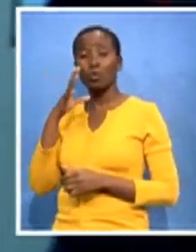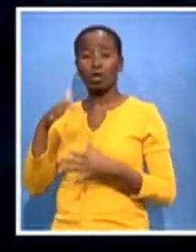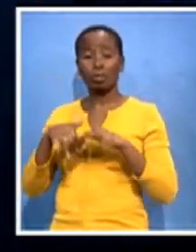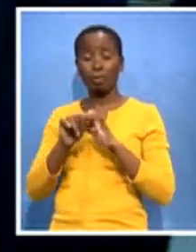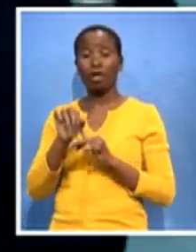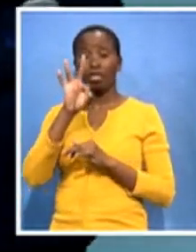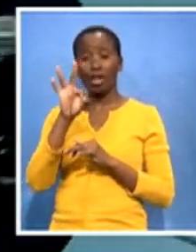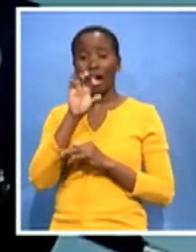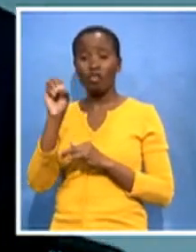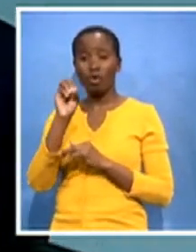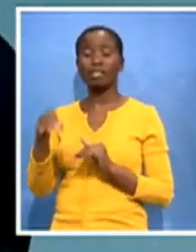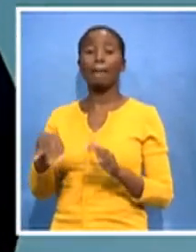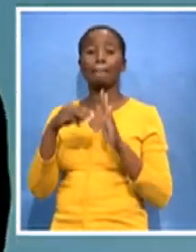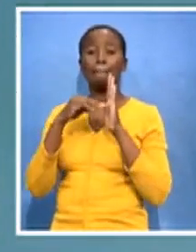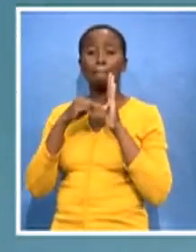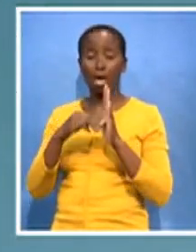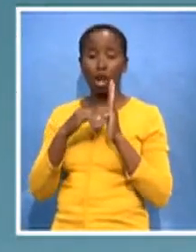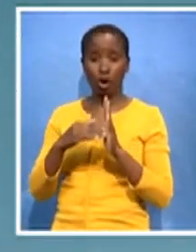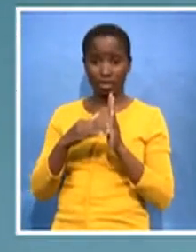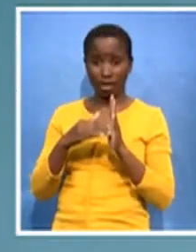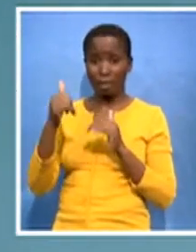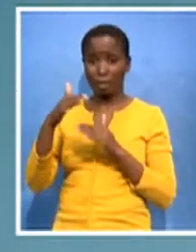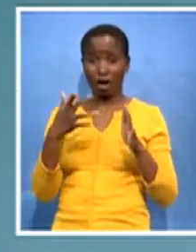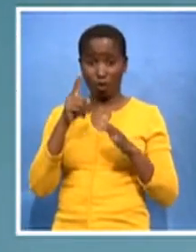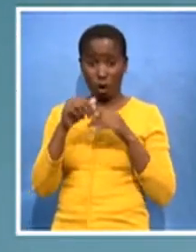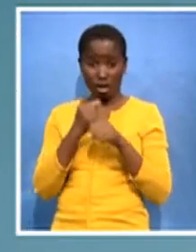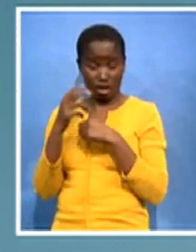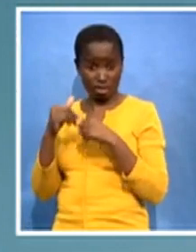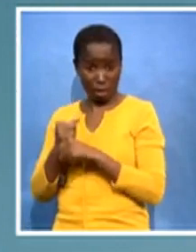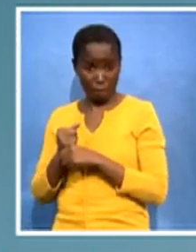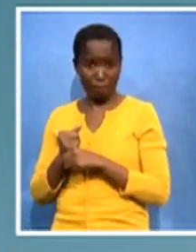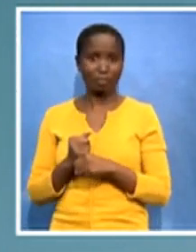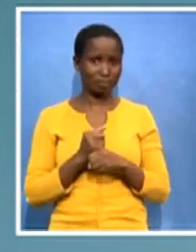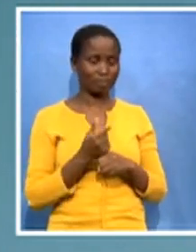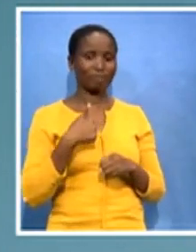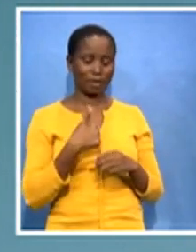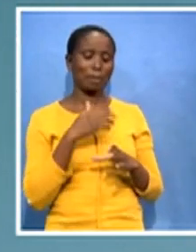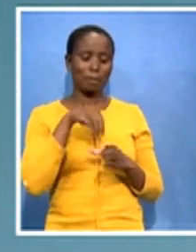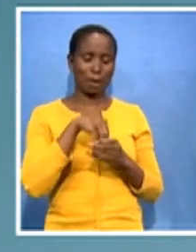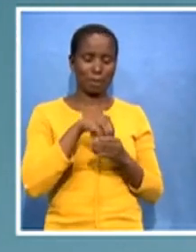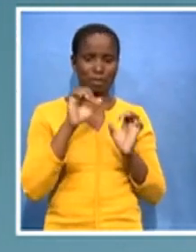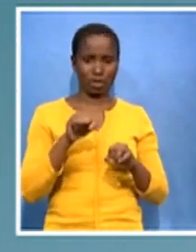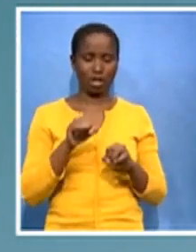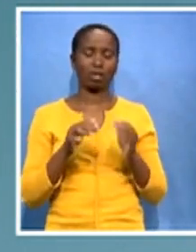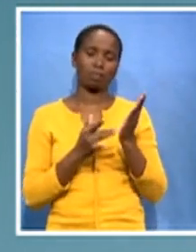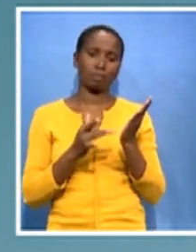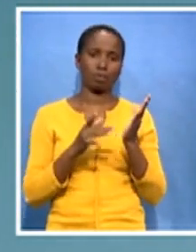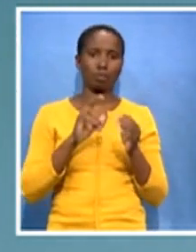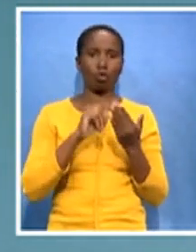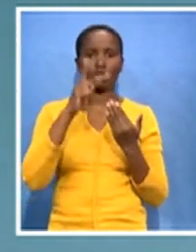vaccine. So, I have been part of the technical aspect of the project, and I'm unfortunately not able to discuss any of the